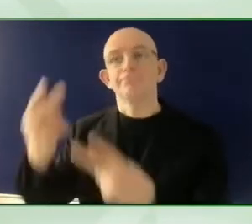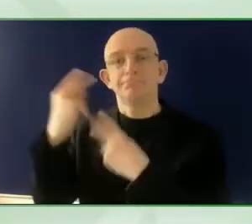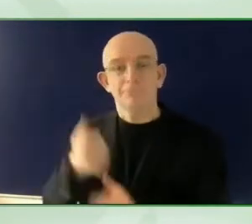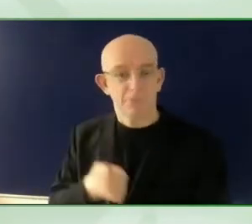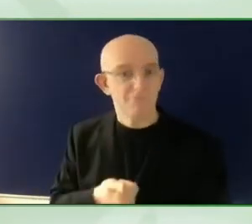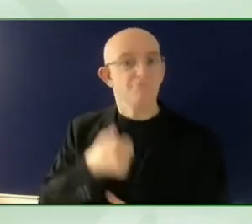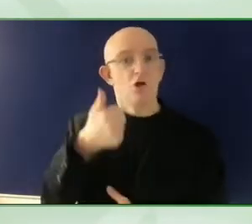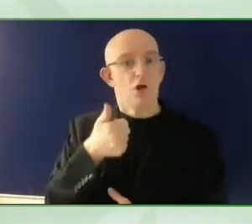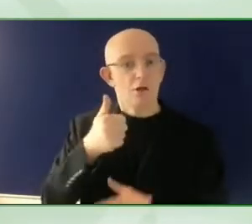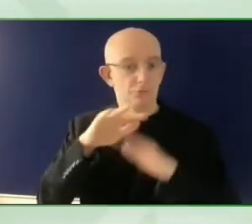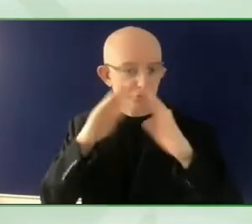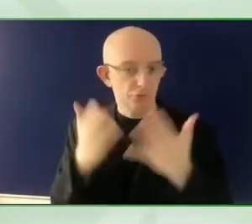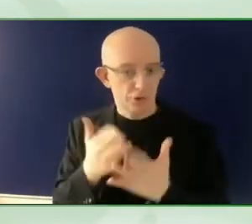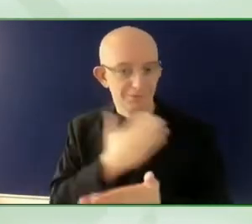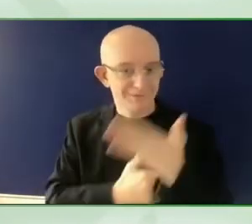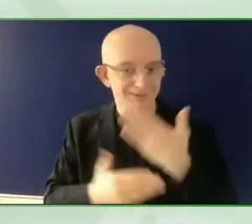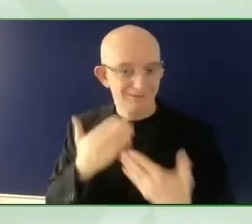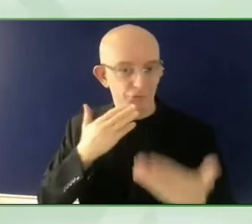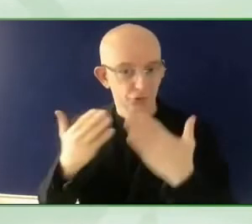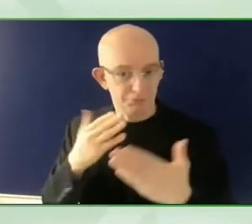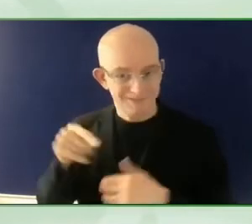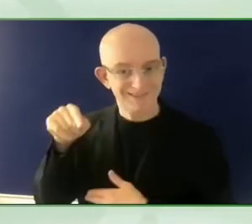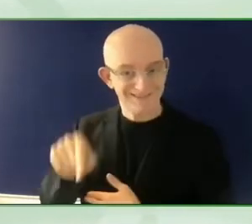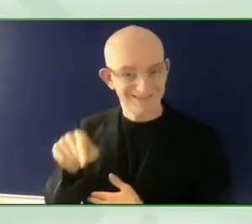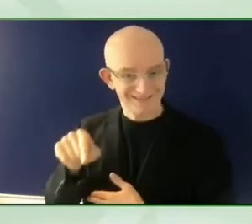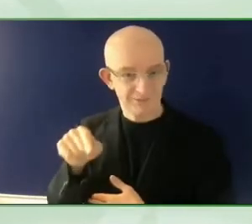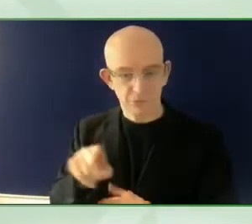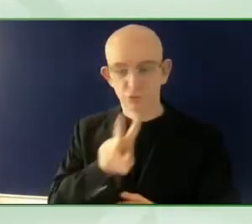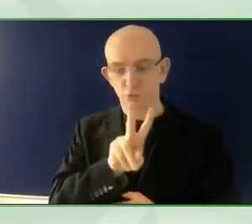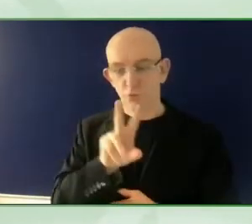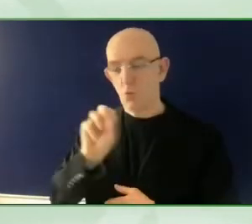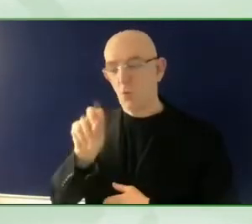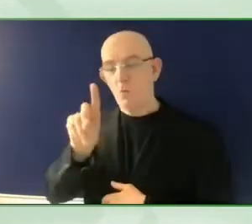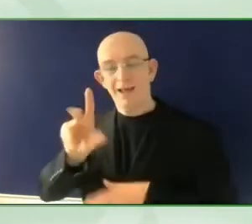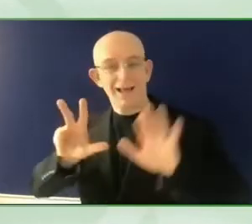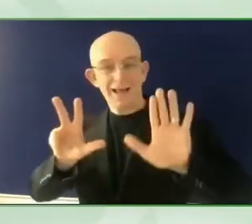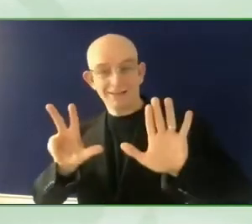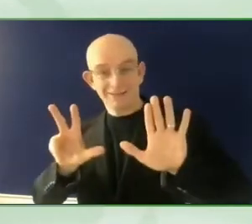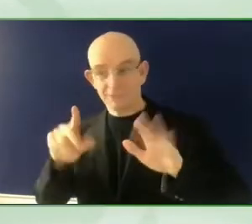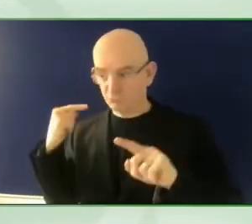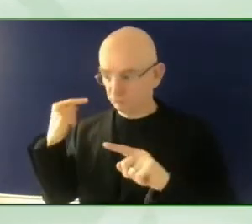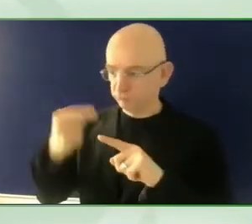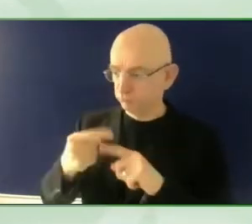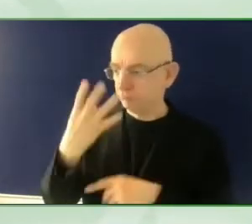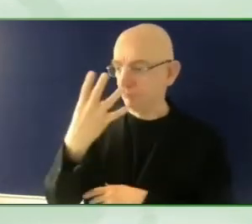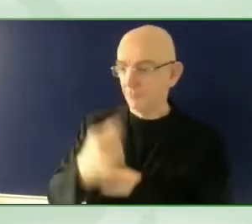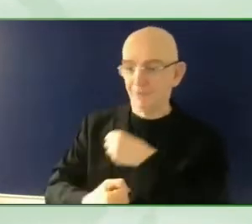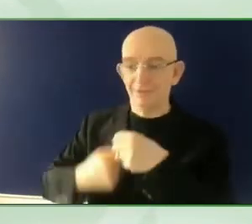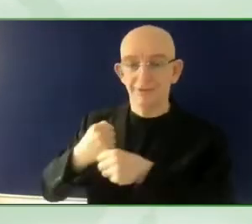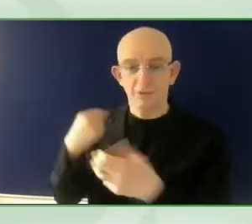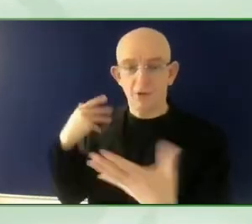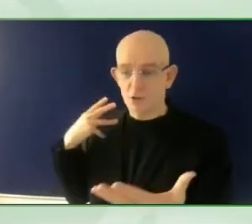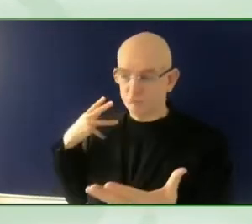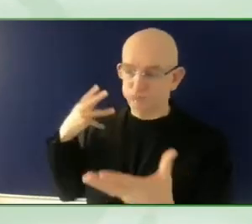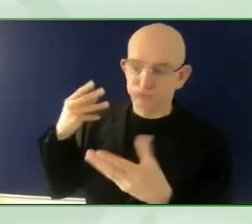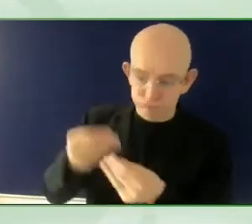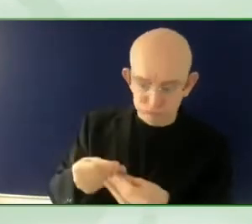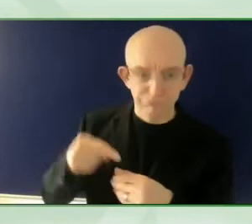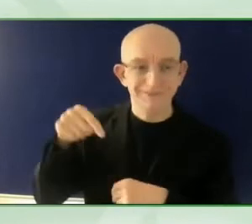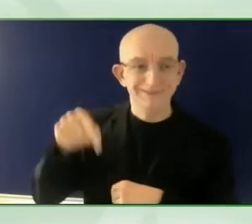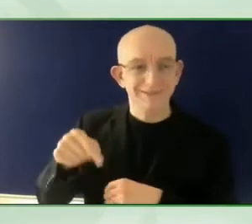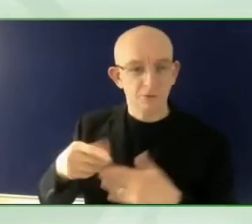in 2018. And that's actually, I believe, a good element to show that this is not